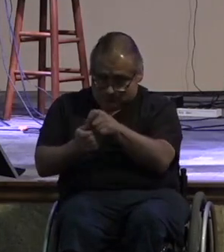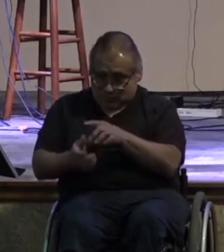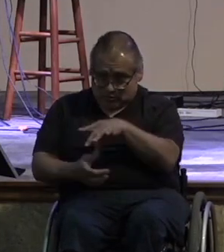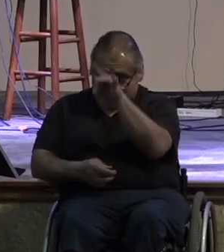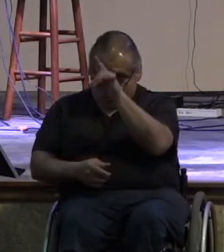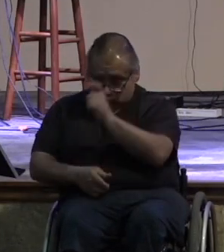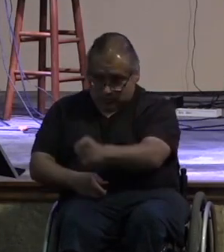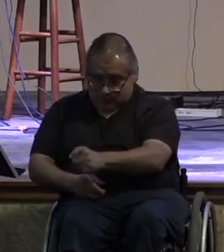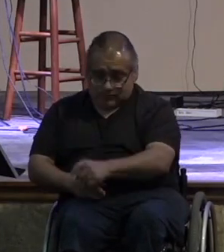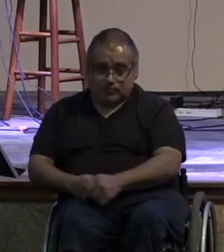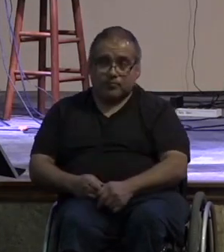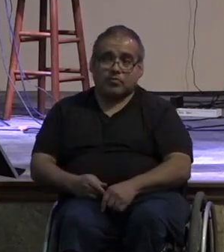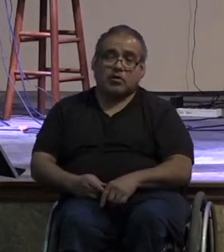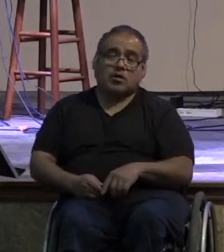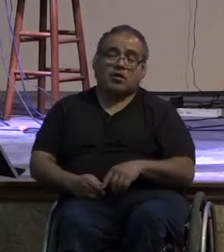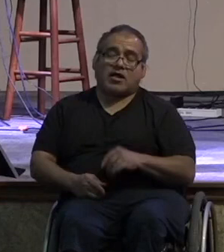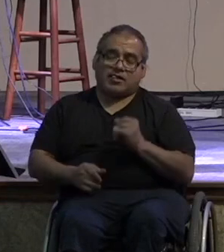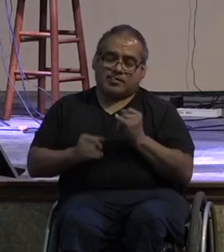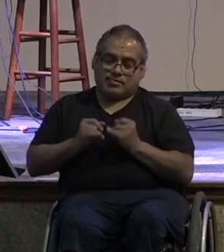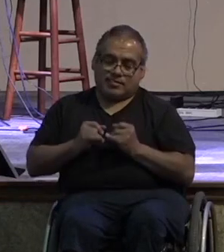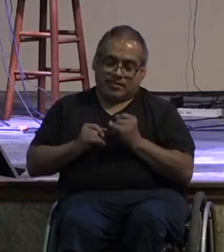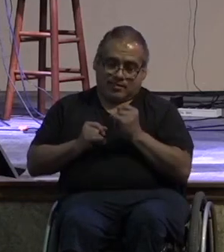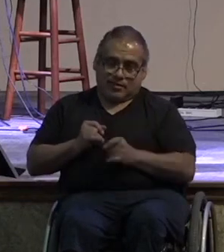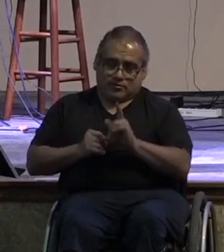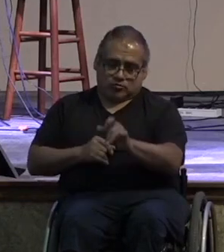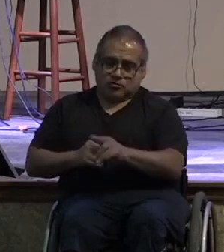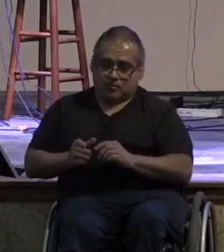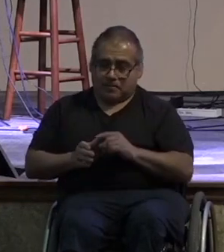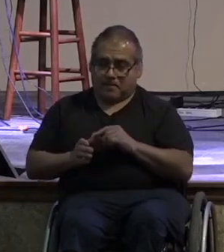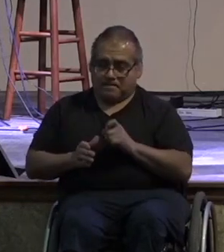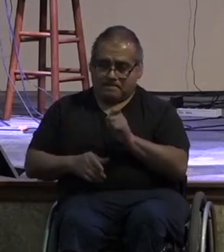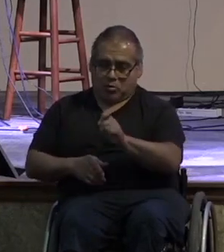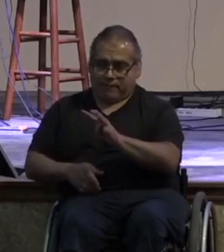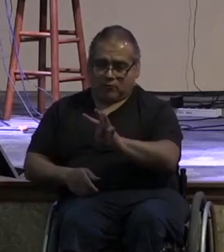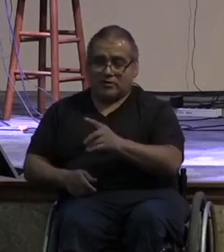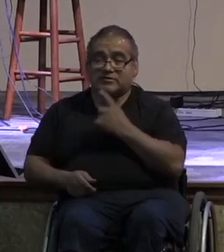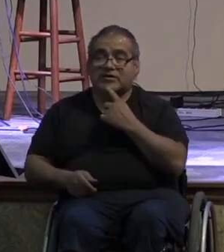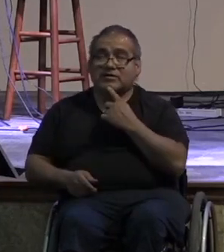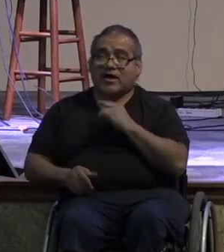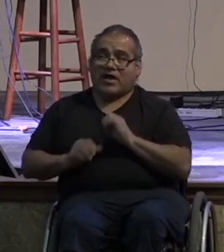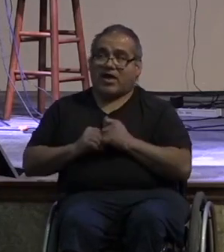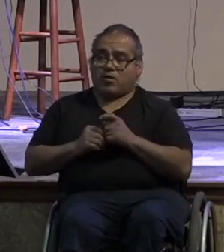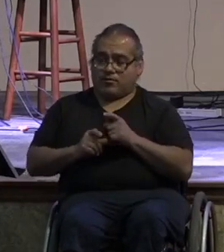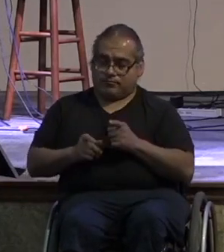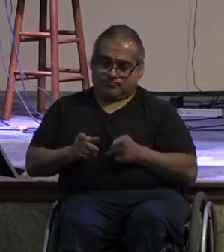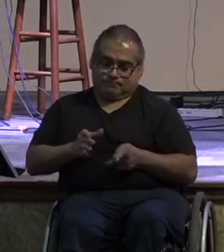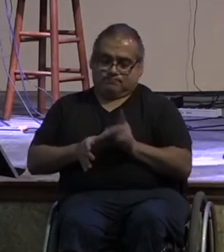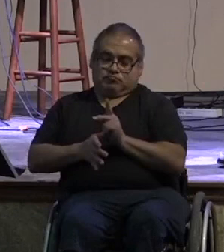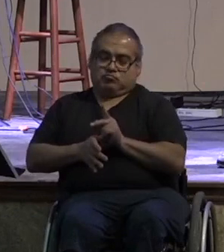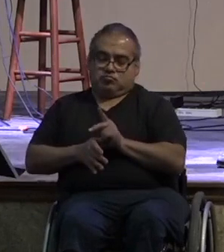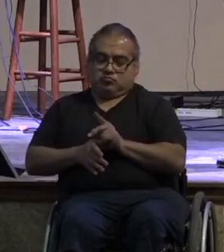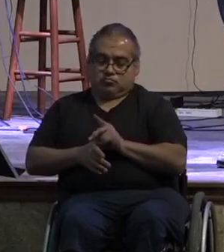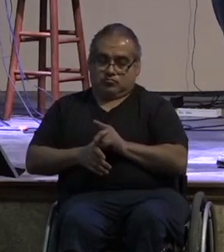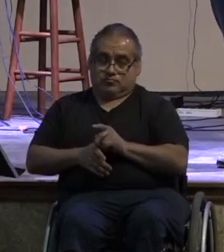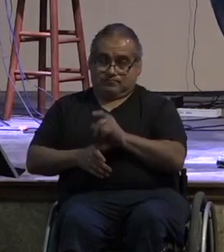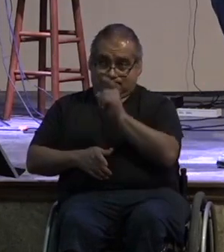then the last question of point four have i prioritized my time to include giving of my time for god's kingdom have i